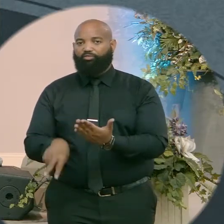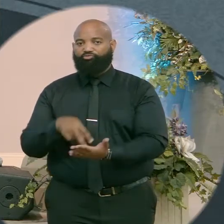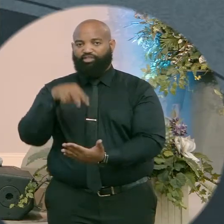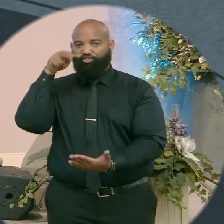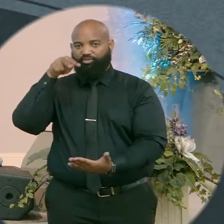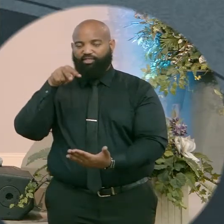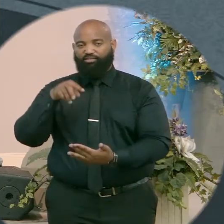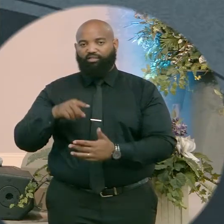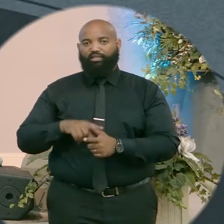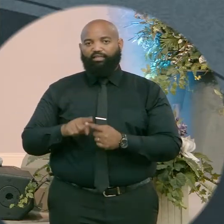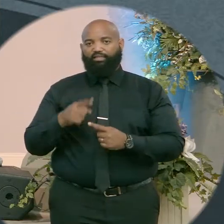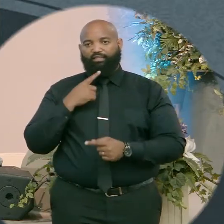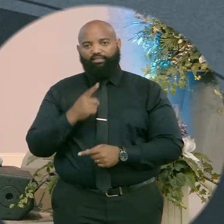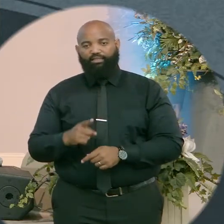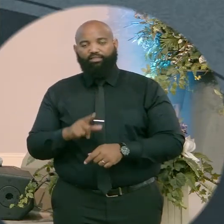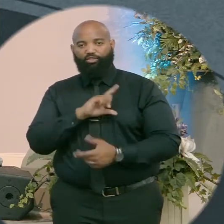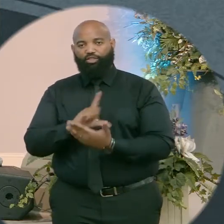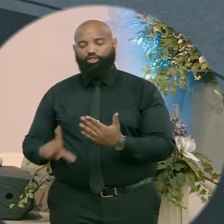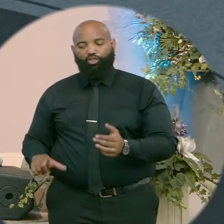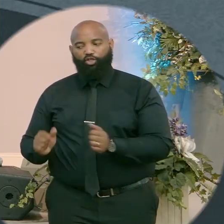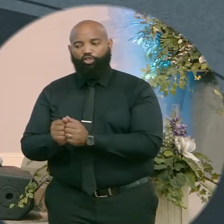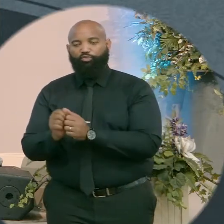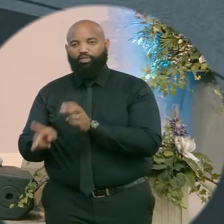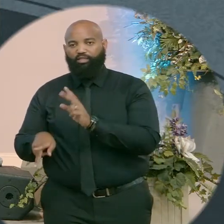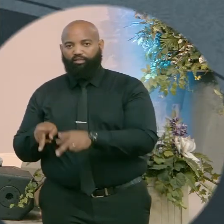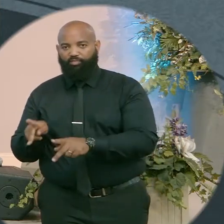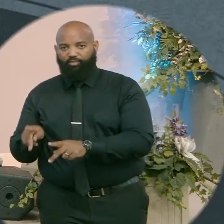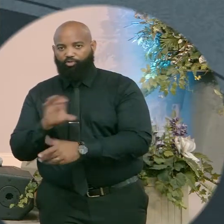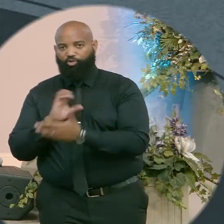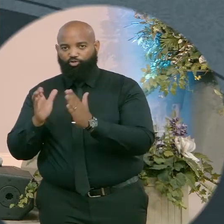So we opened it up but there were signs.